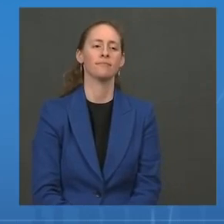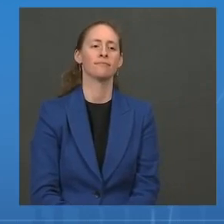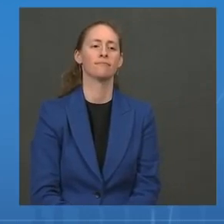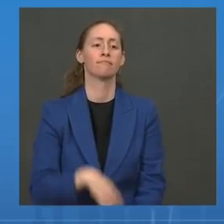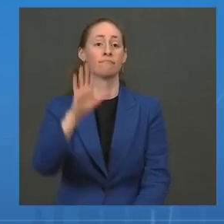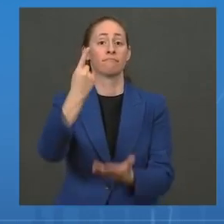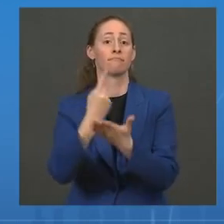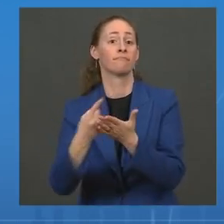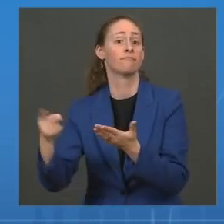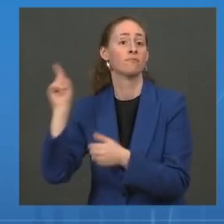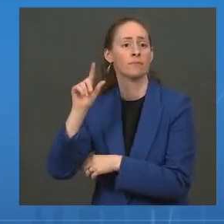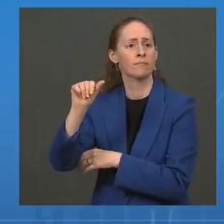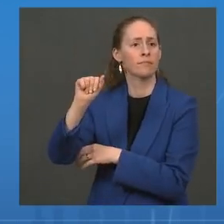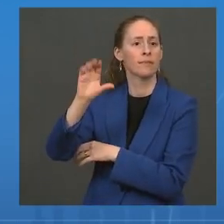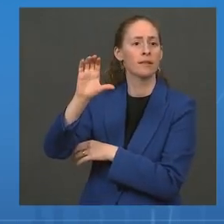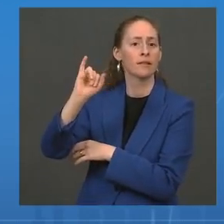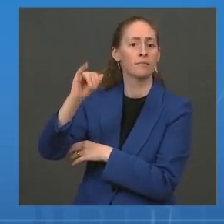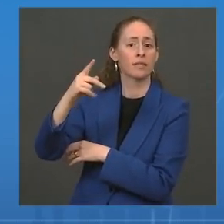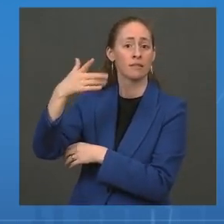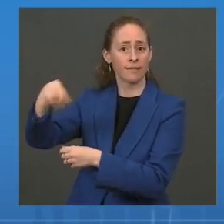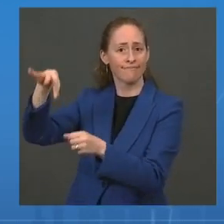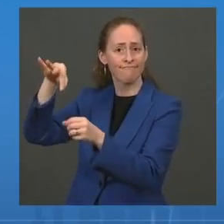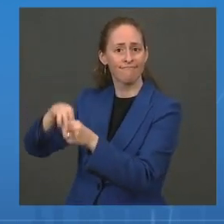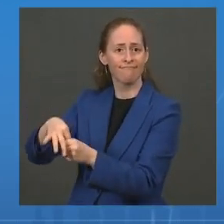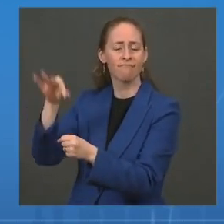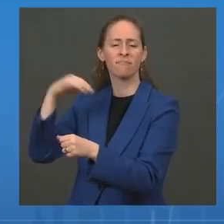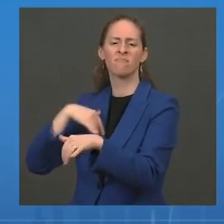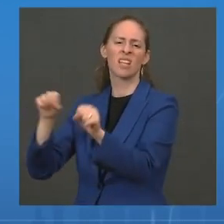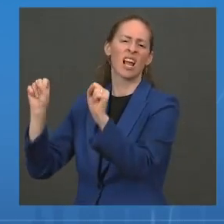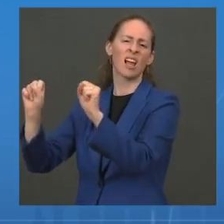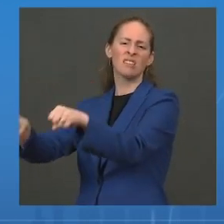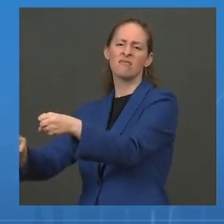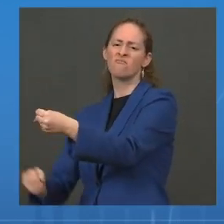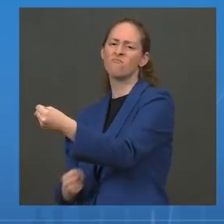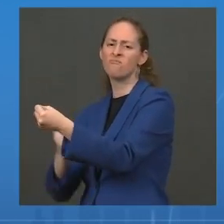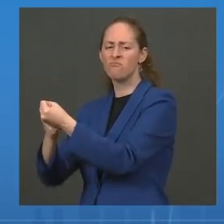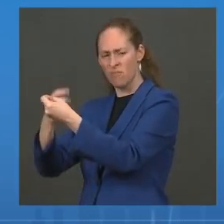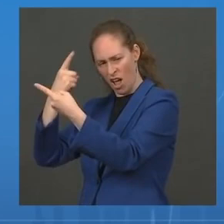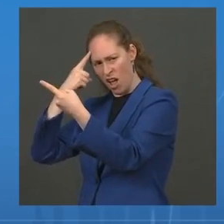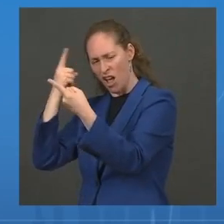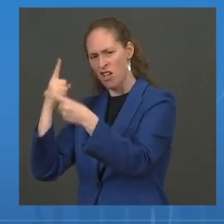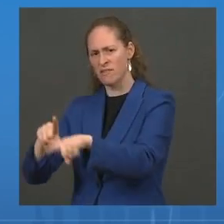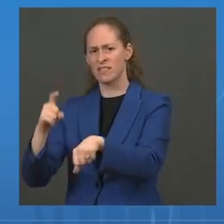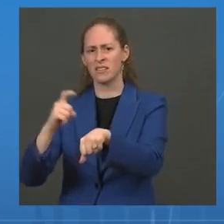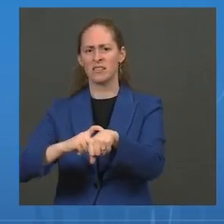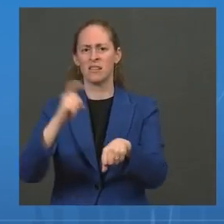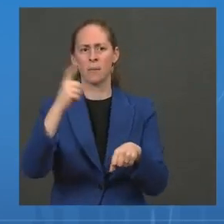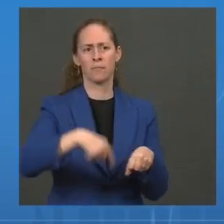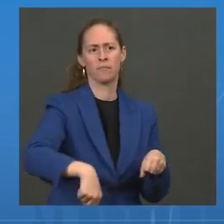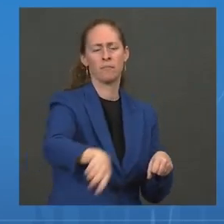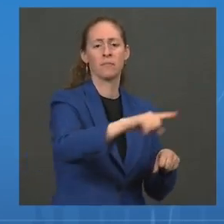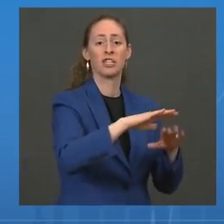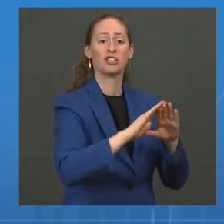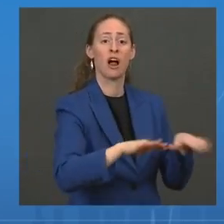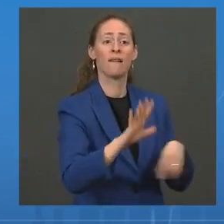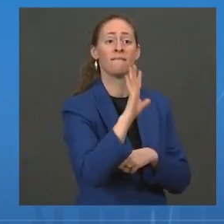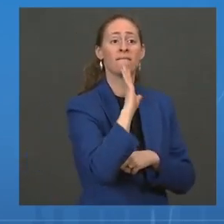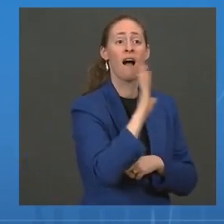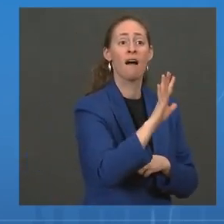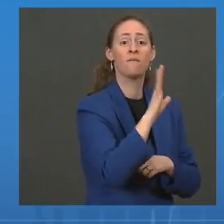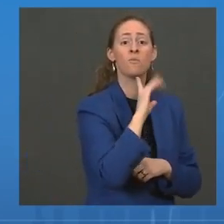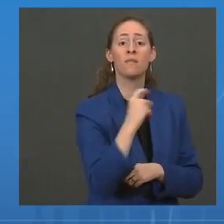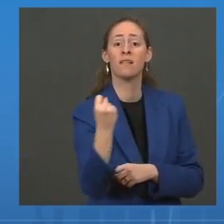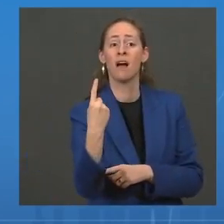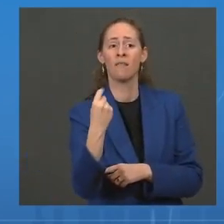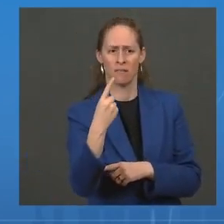endorsed their strong recommendation that children 5 to 11 years old should be vaccinated with the Pfizer-Pediatric COVID-19